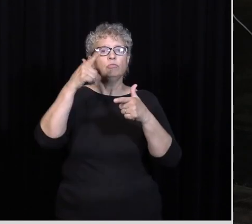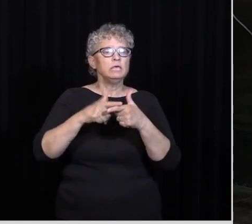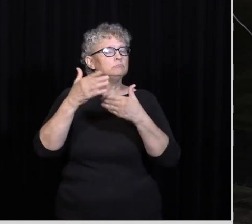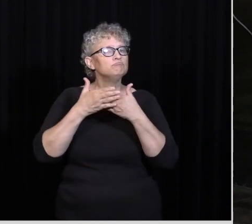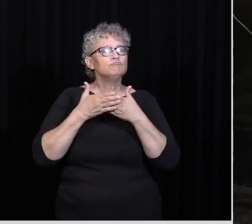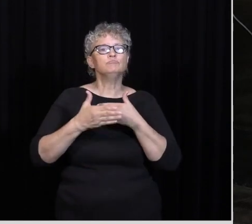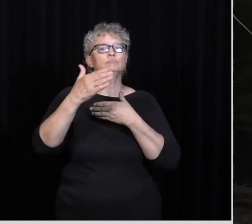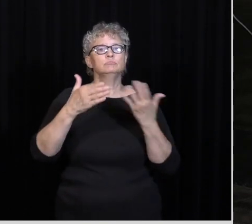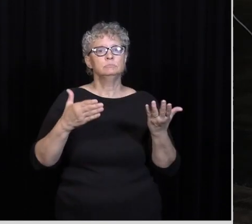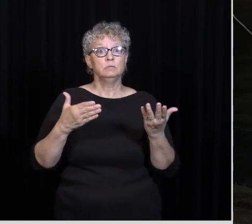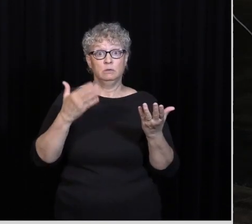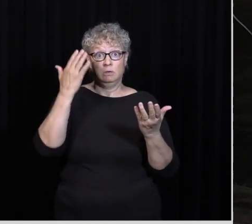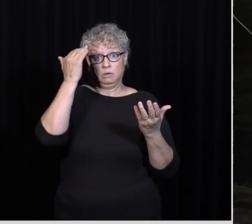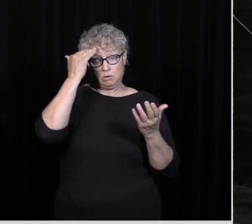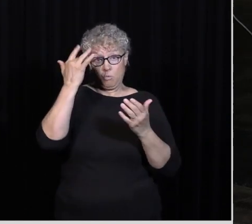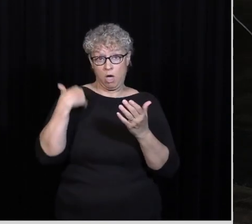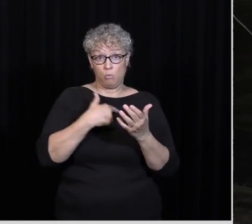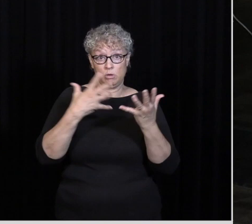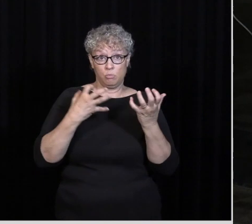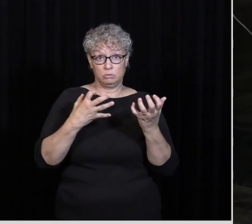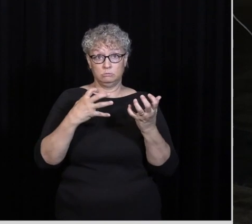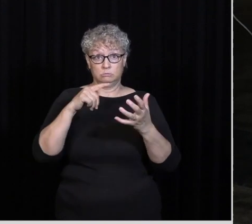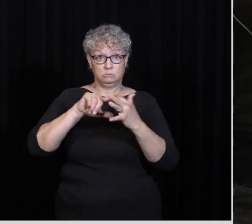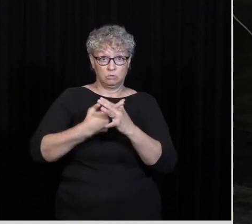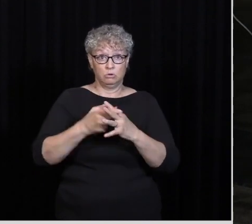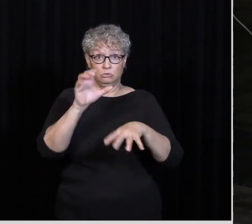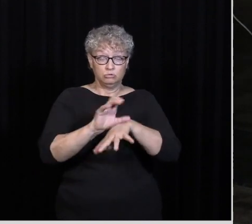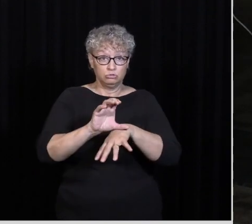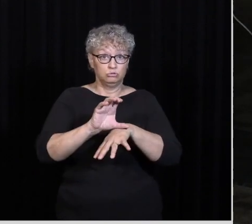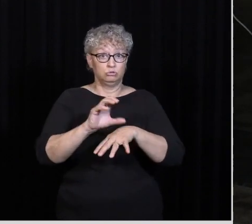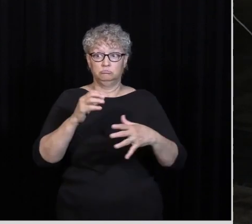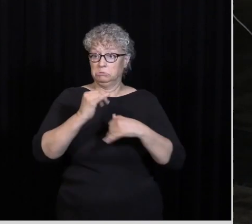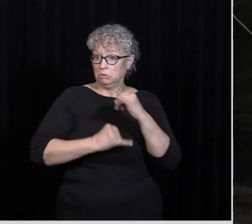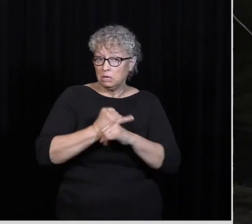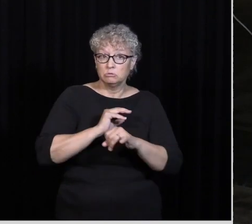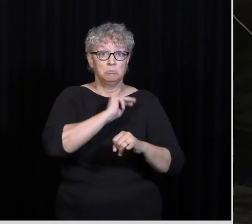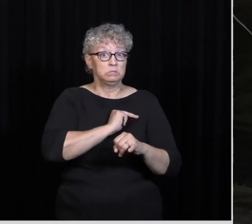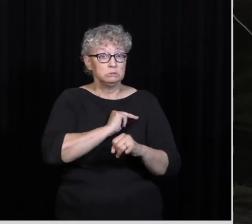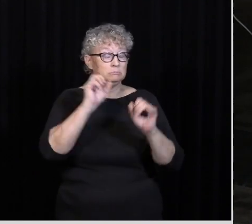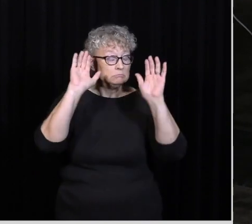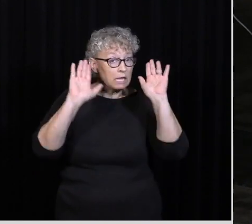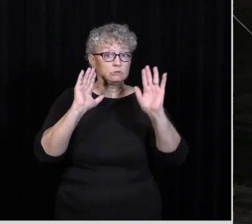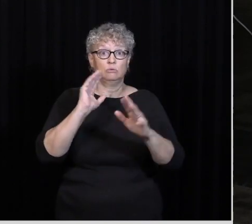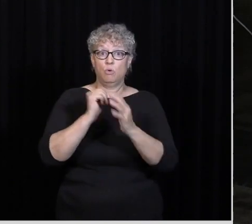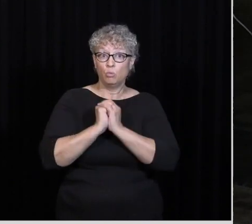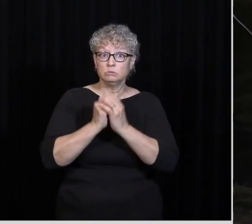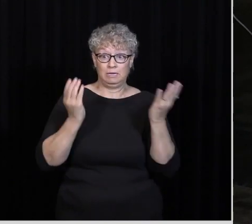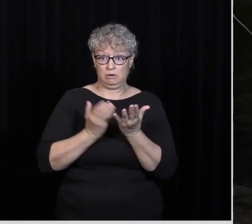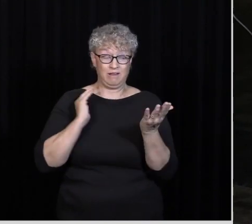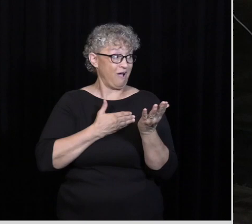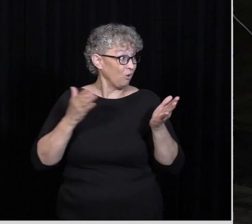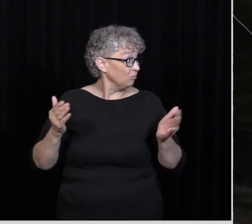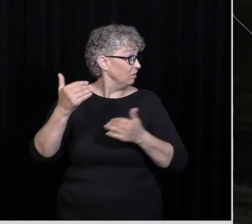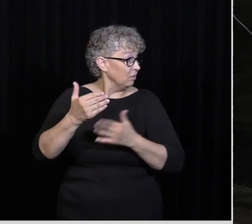Why we want to plant churches Or why we want to help International missions Why we want to have Excellent worship Here in our own walls It's